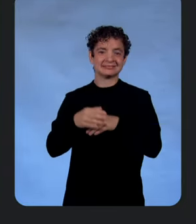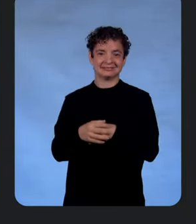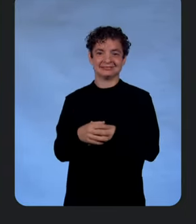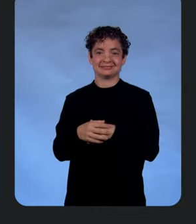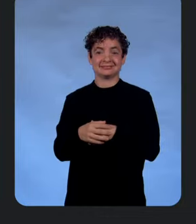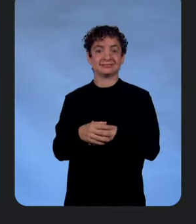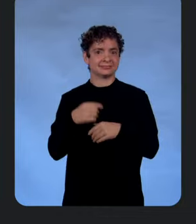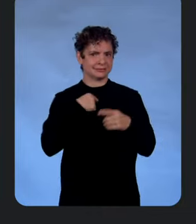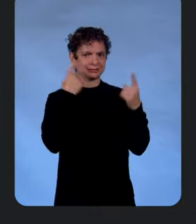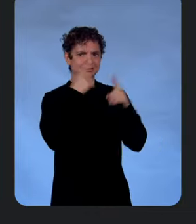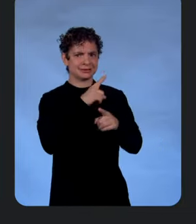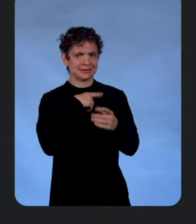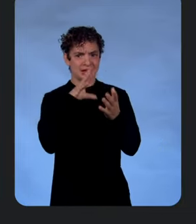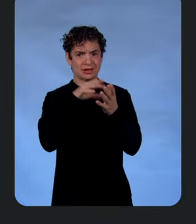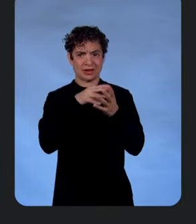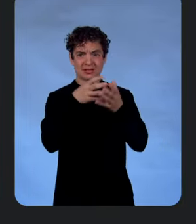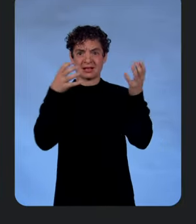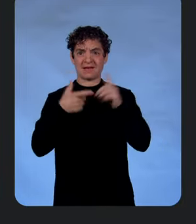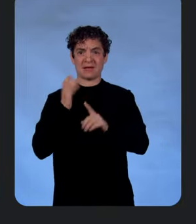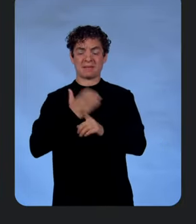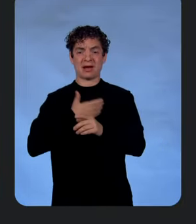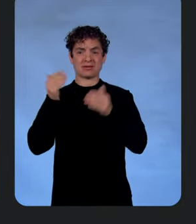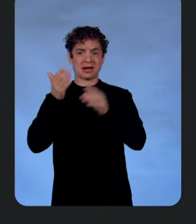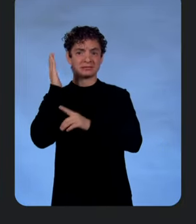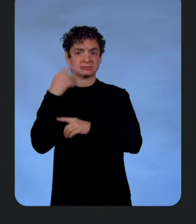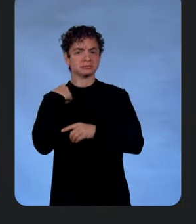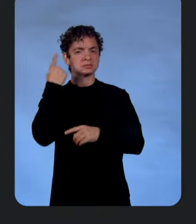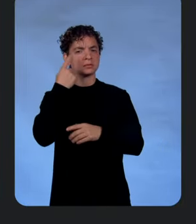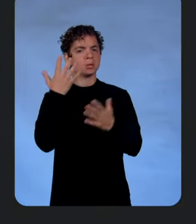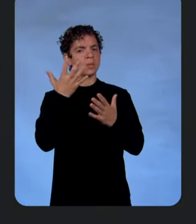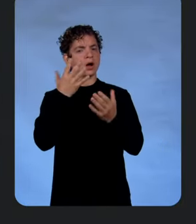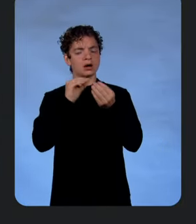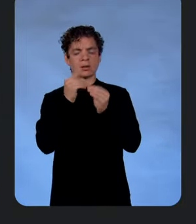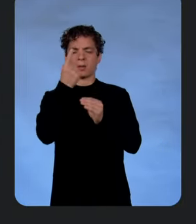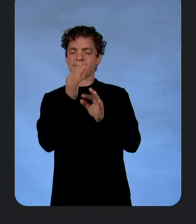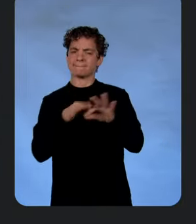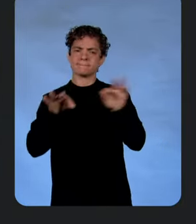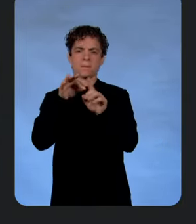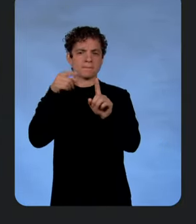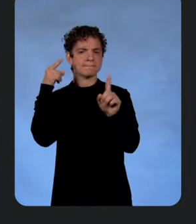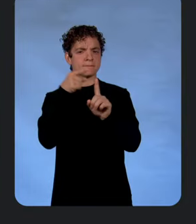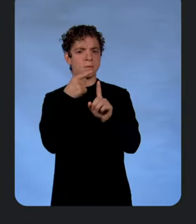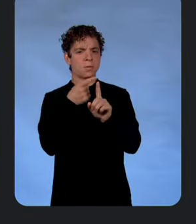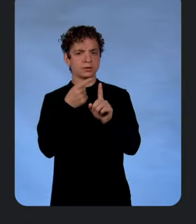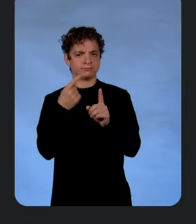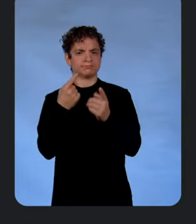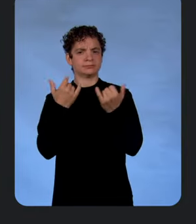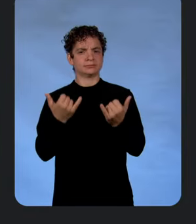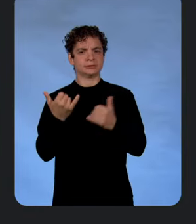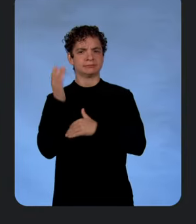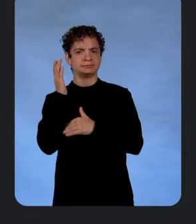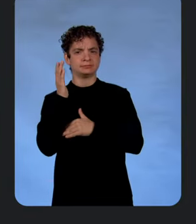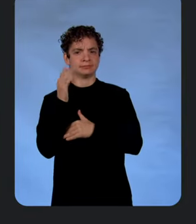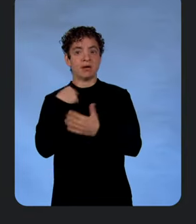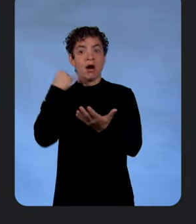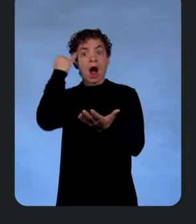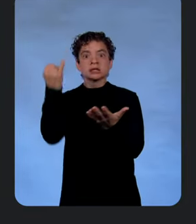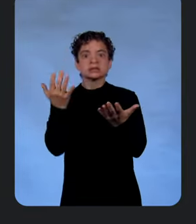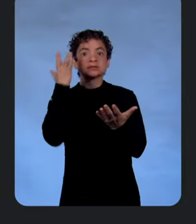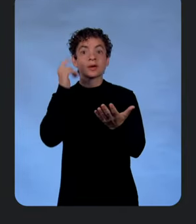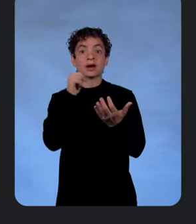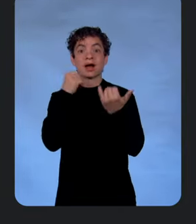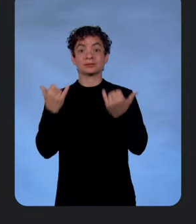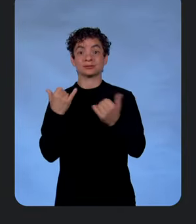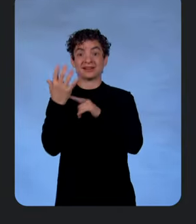I wonder what the major takeaways are. Here's a wacky idea. Okay. Could we put this recording of the keynote into Gemini and